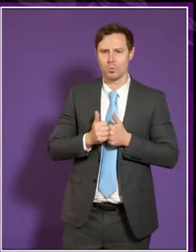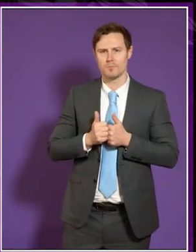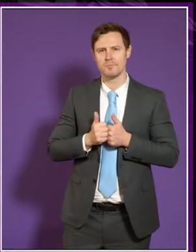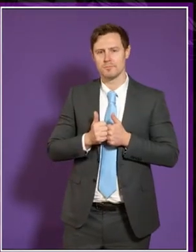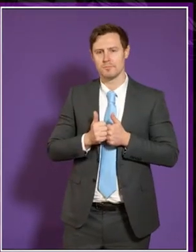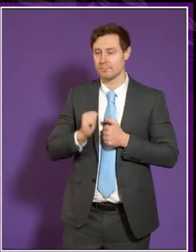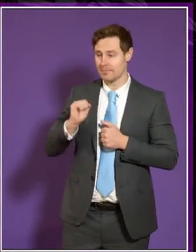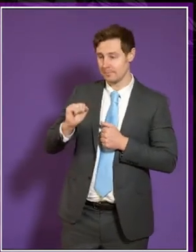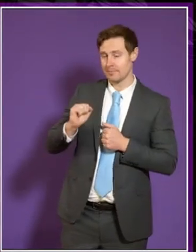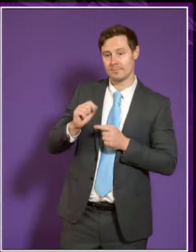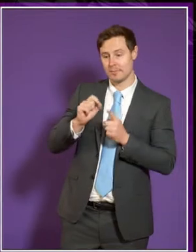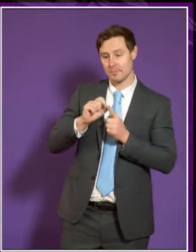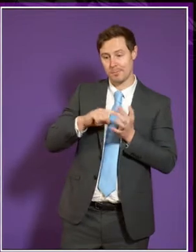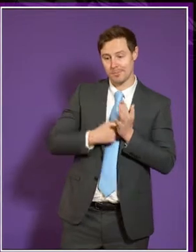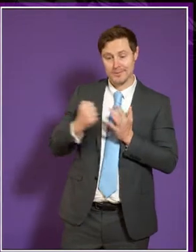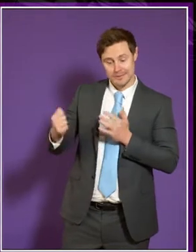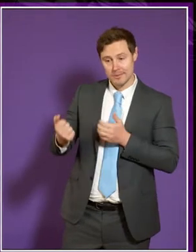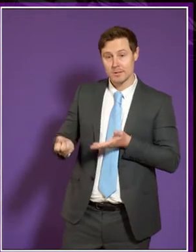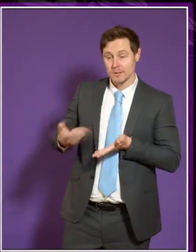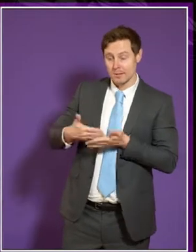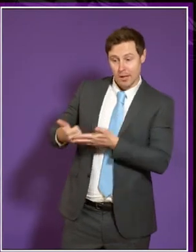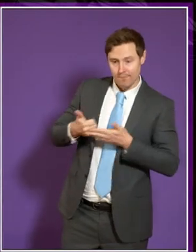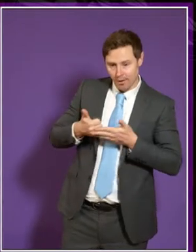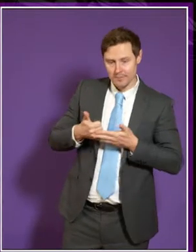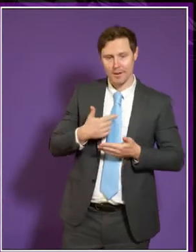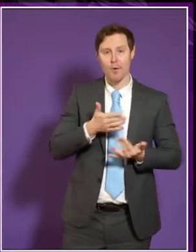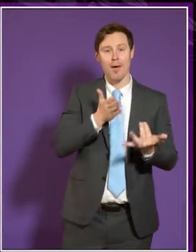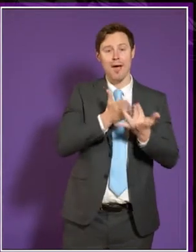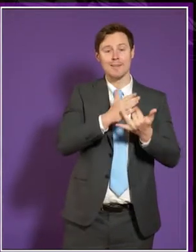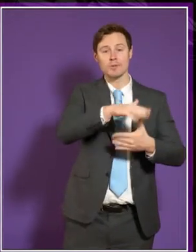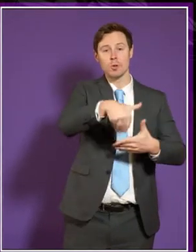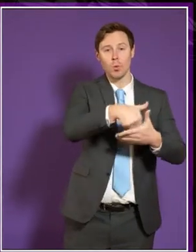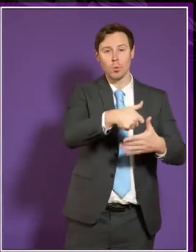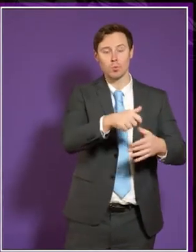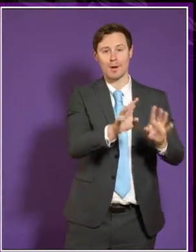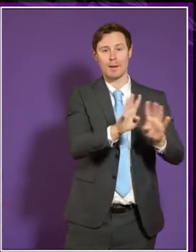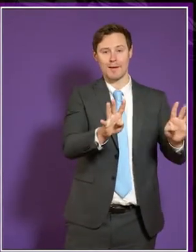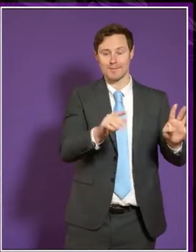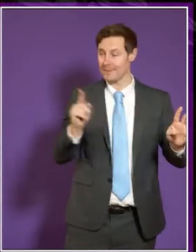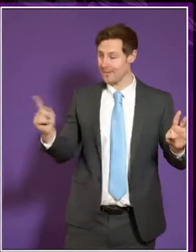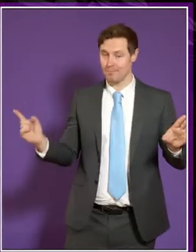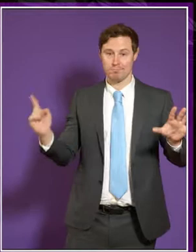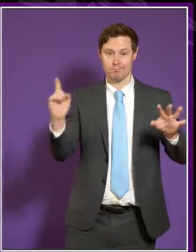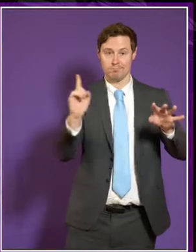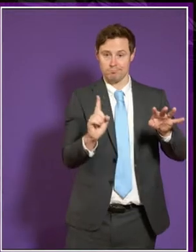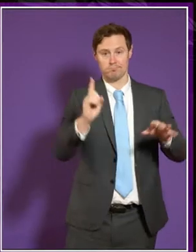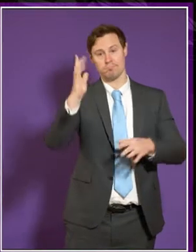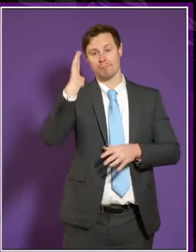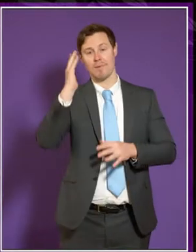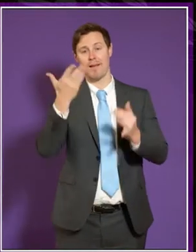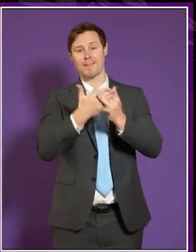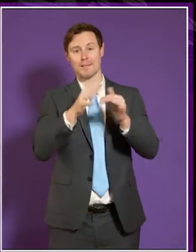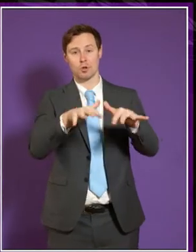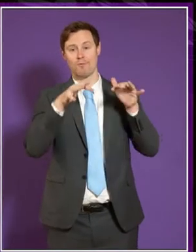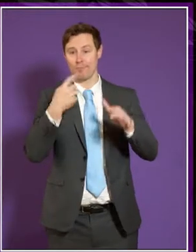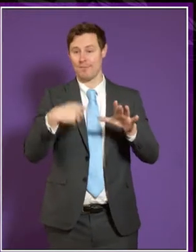from Peter. Our Access and Inclusion Committee has engaged with Peter. Peter spoke at our Access Conference earlier in